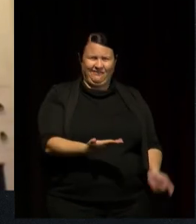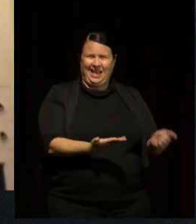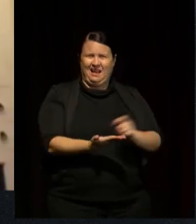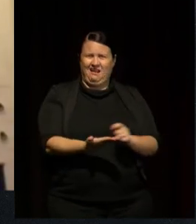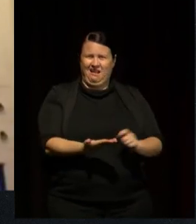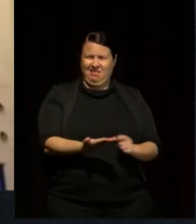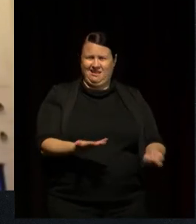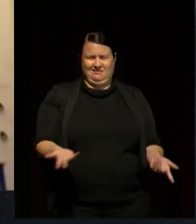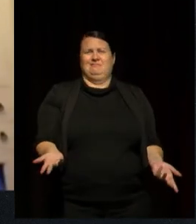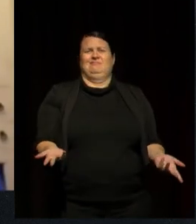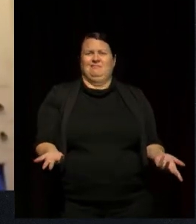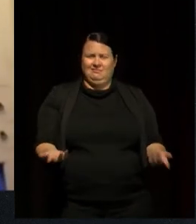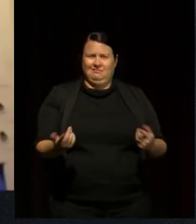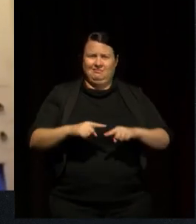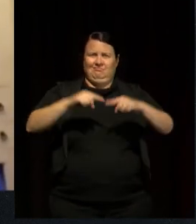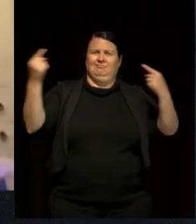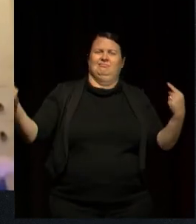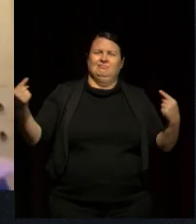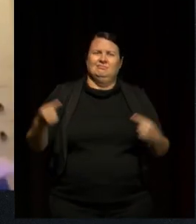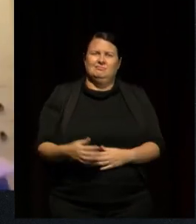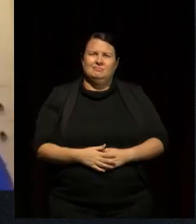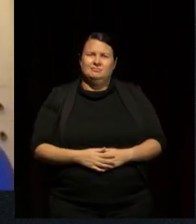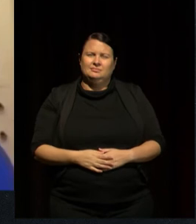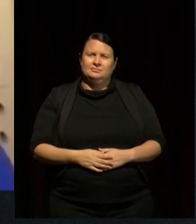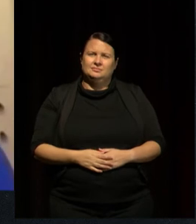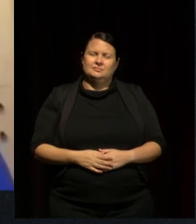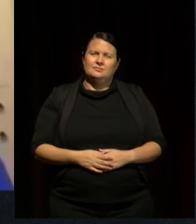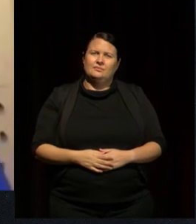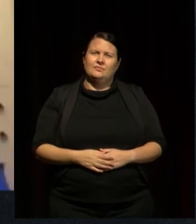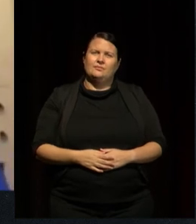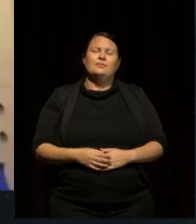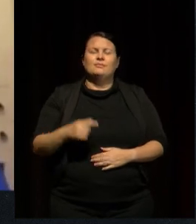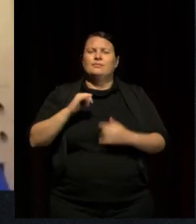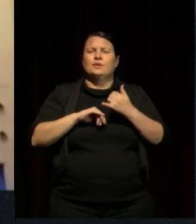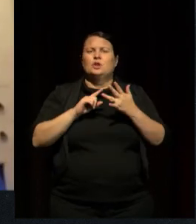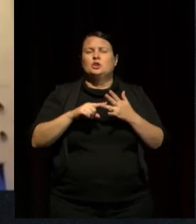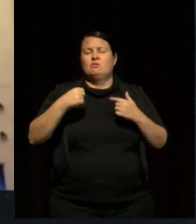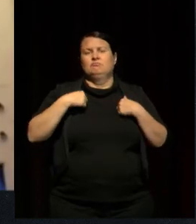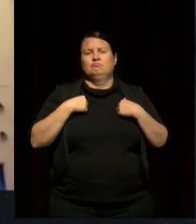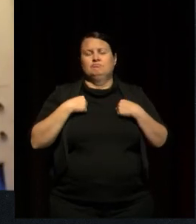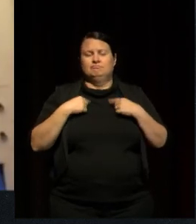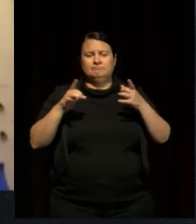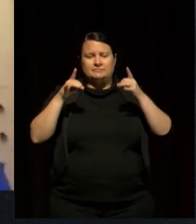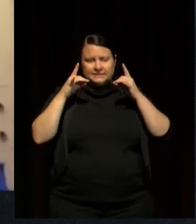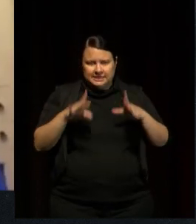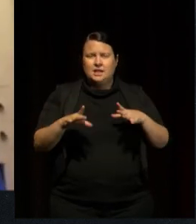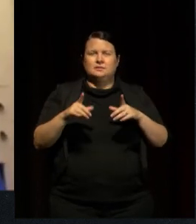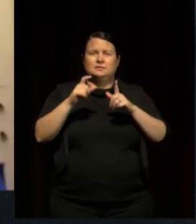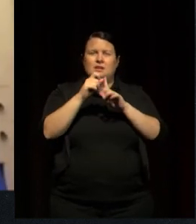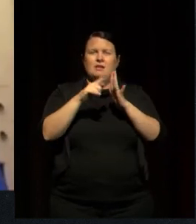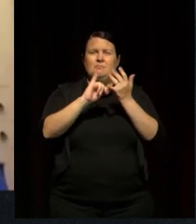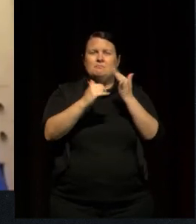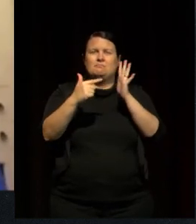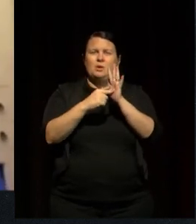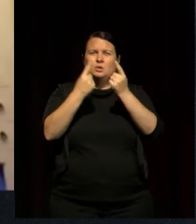actuality. And so that's what really sprung board me into doing postgraduate research,